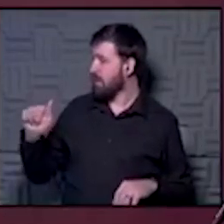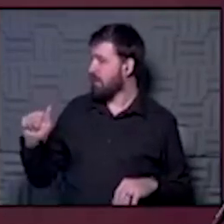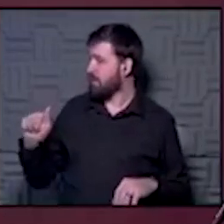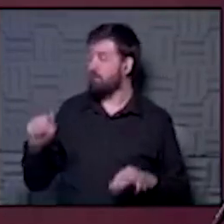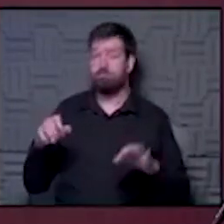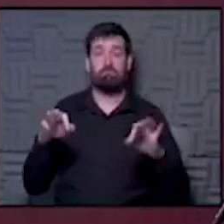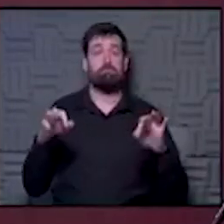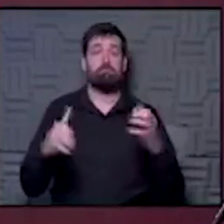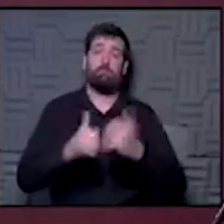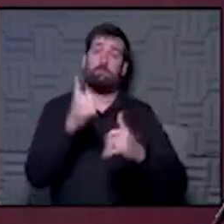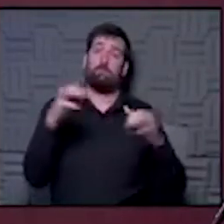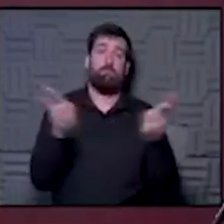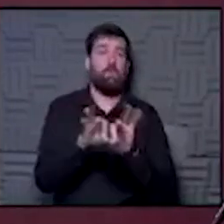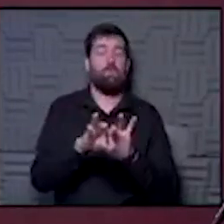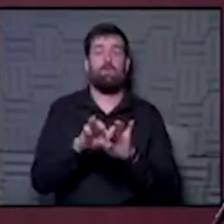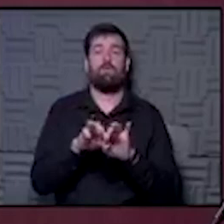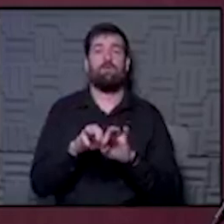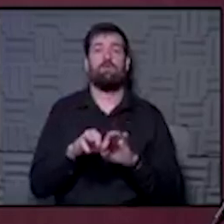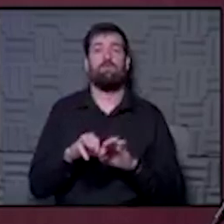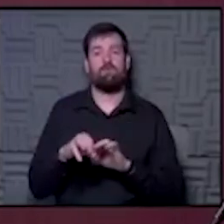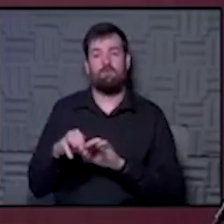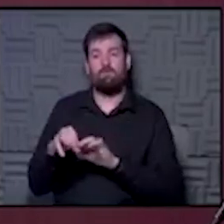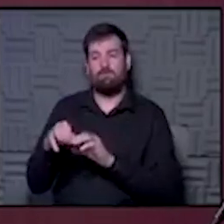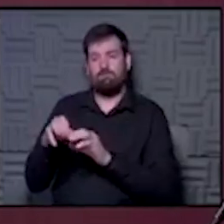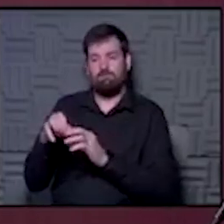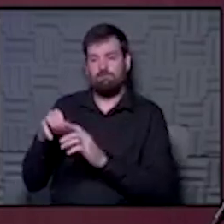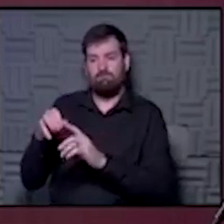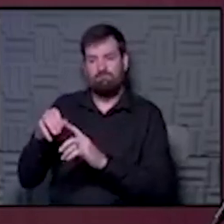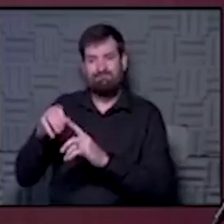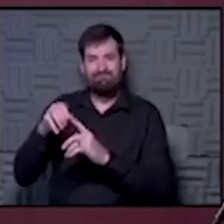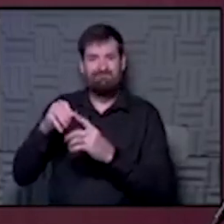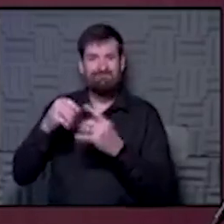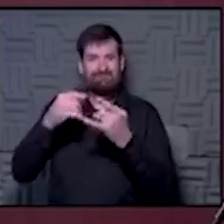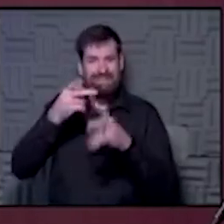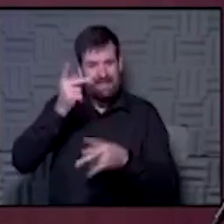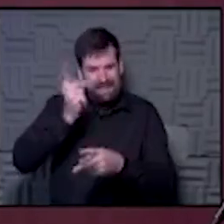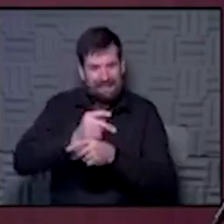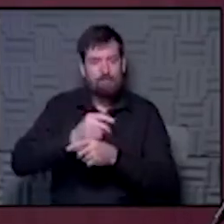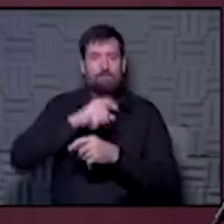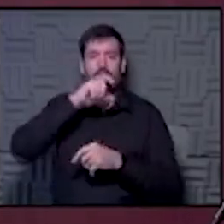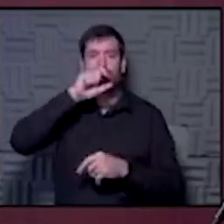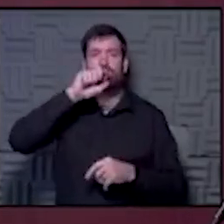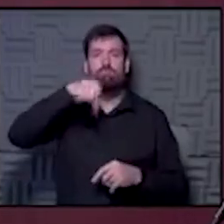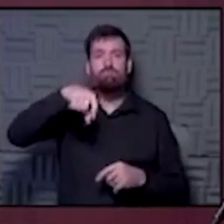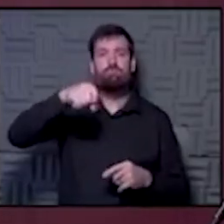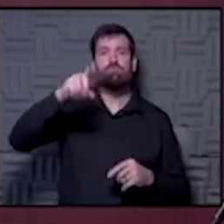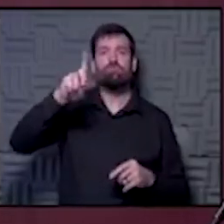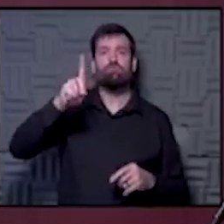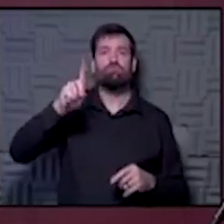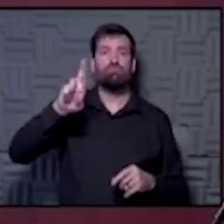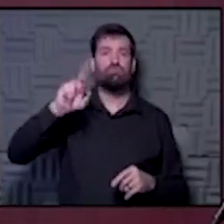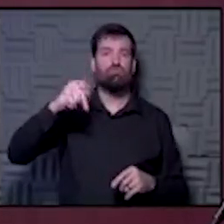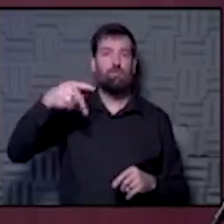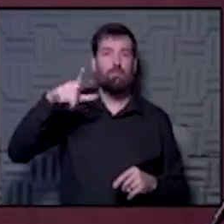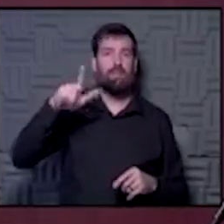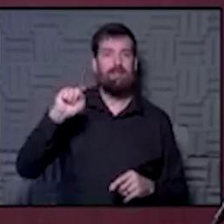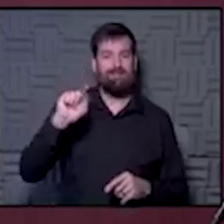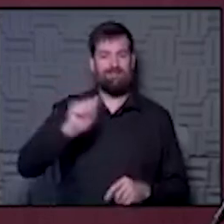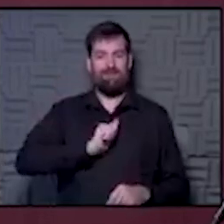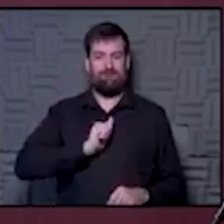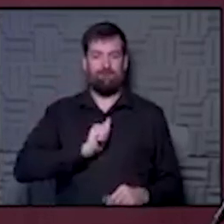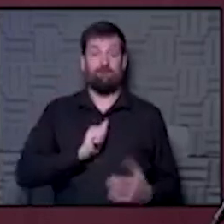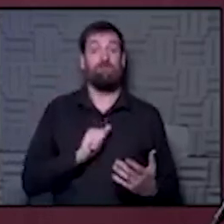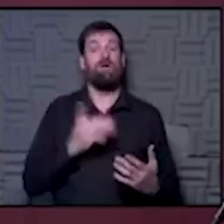key component is that we wear the mask from a source control perspective. keeping the droplets to ourselves. In the community, we know that the